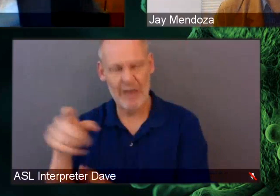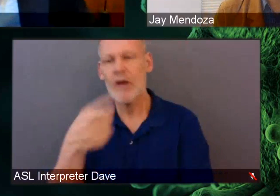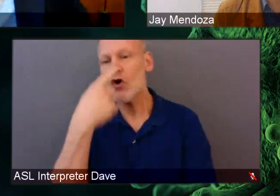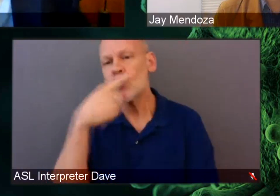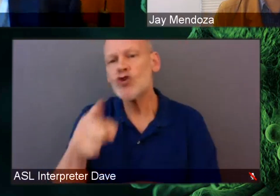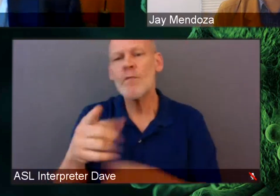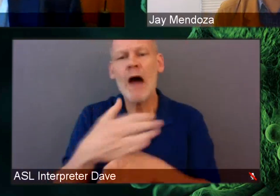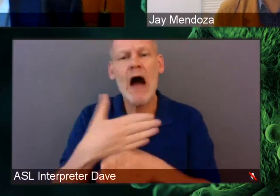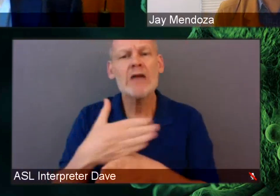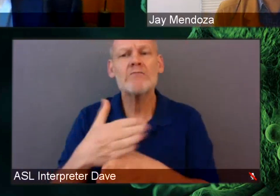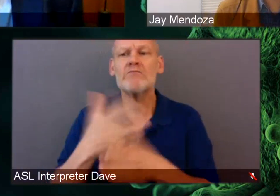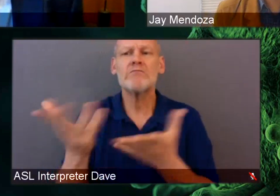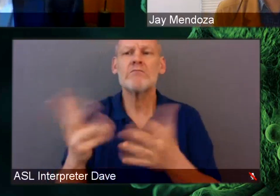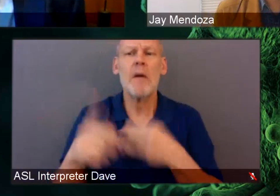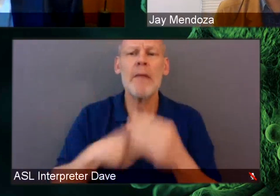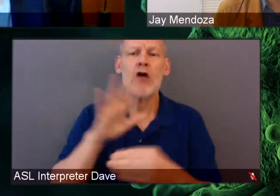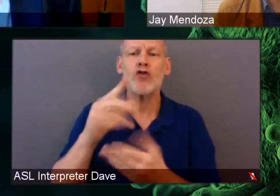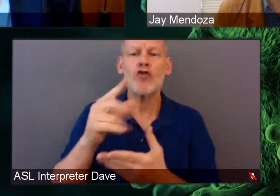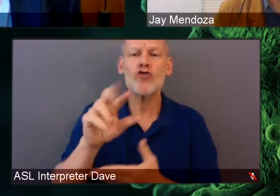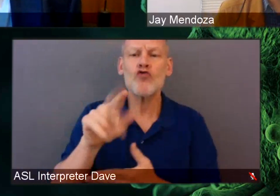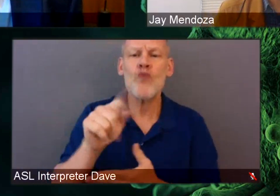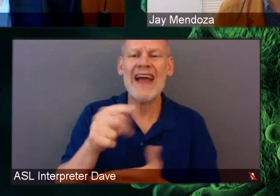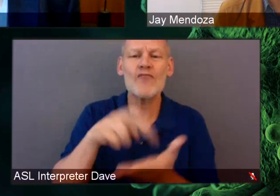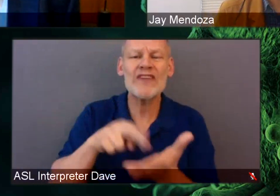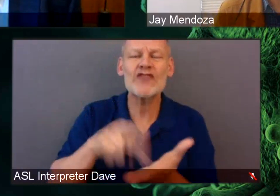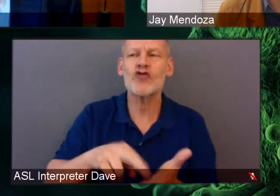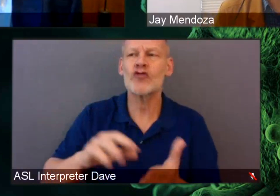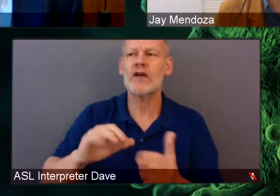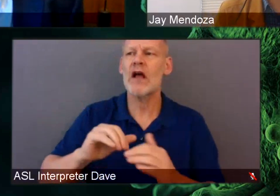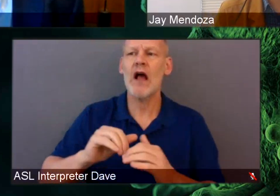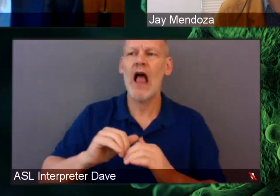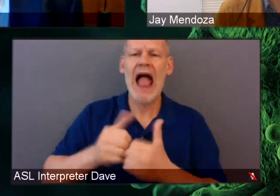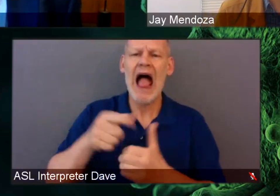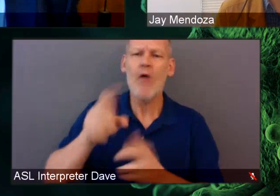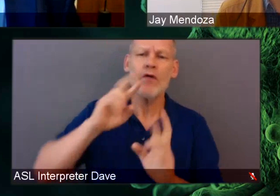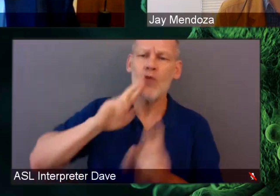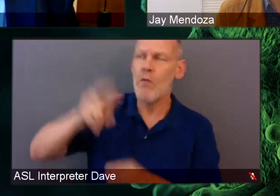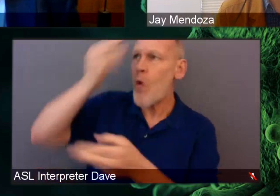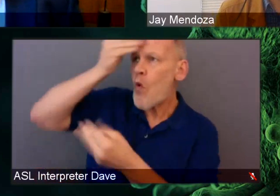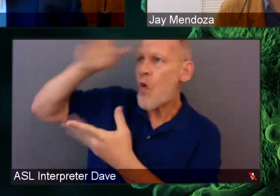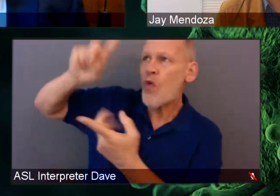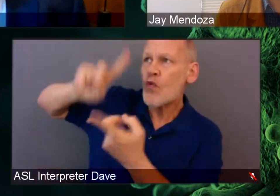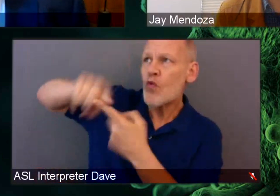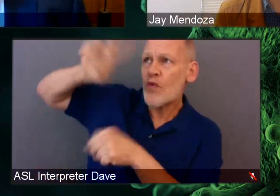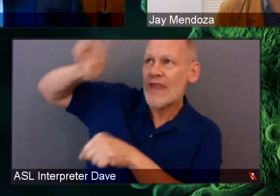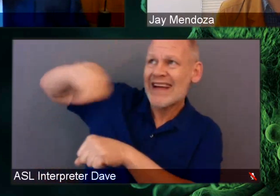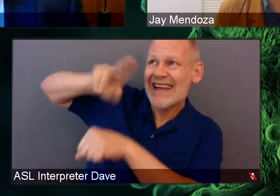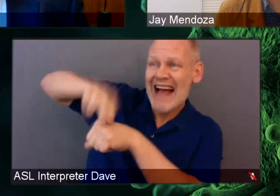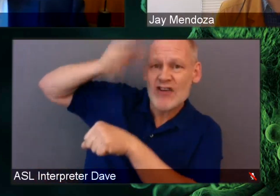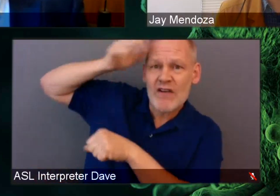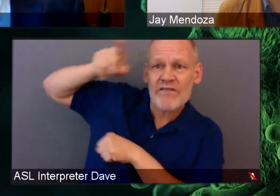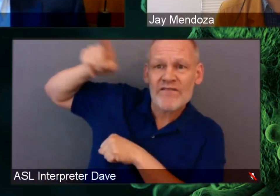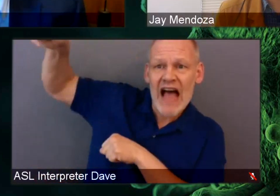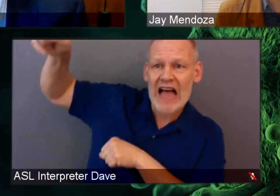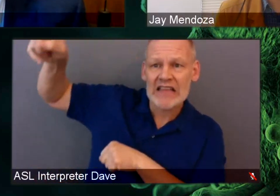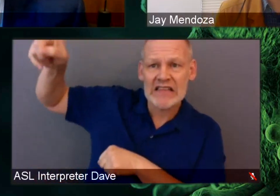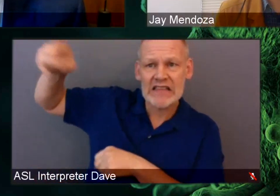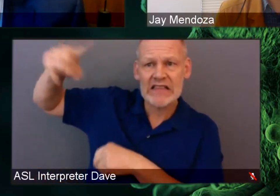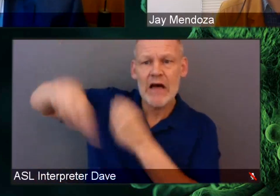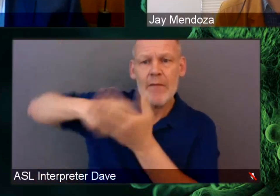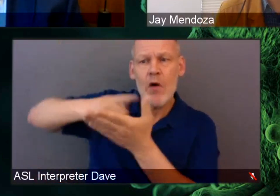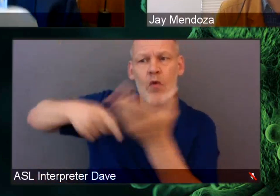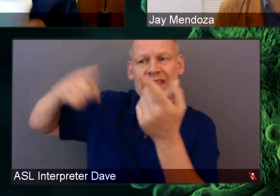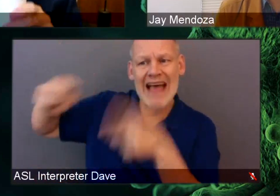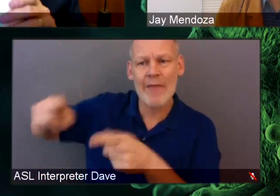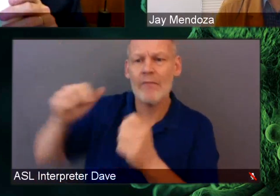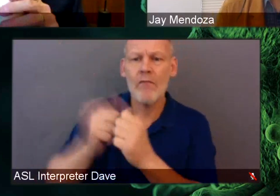to the National Cancer Institute, how are we going to explain the fact that this is happening in the backyard of one of the nation's best cancer centers?